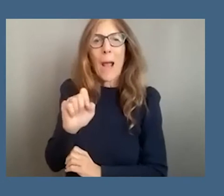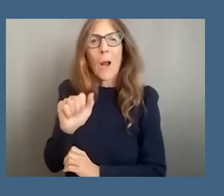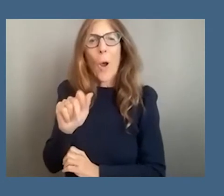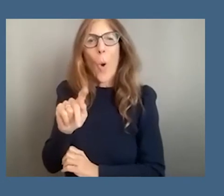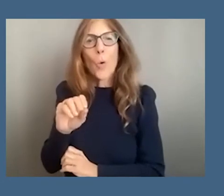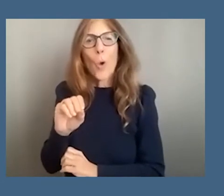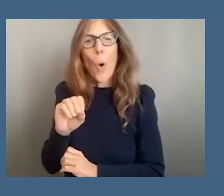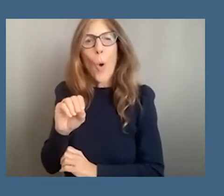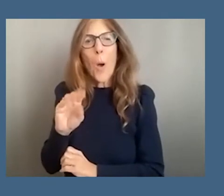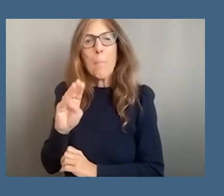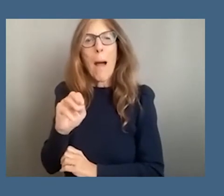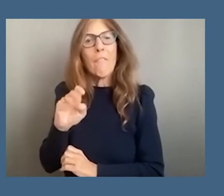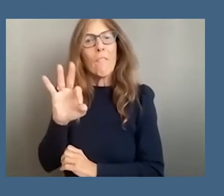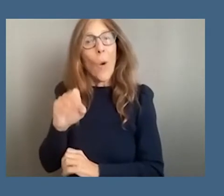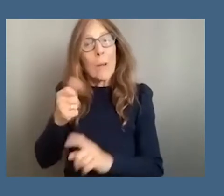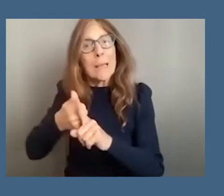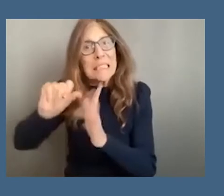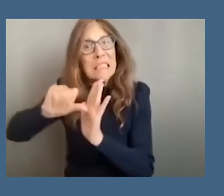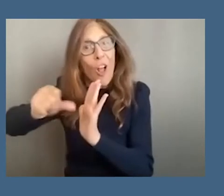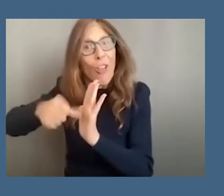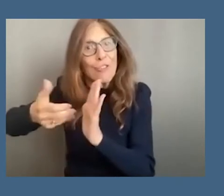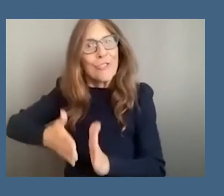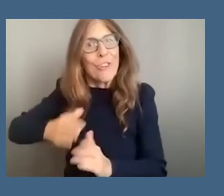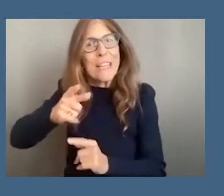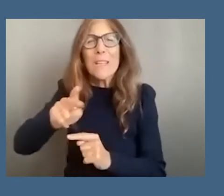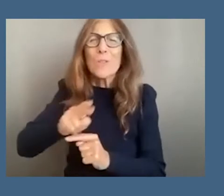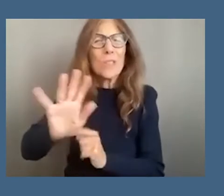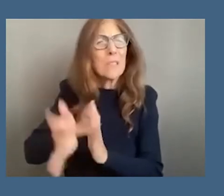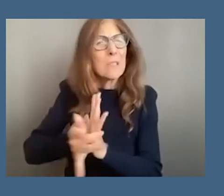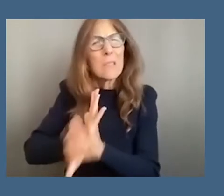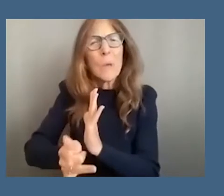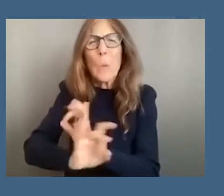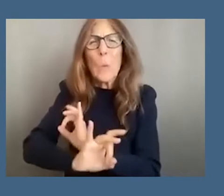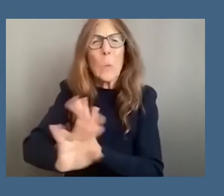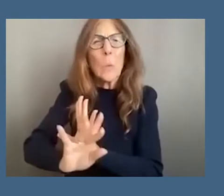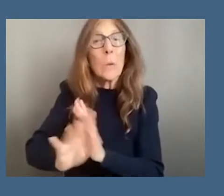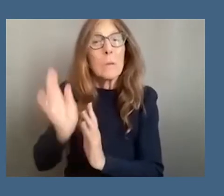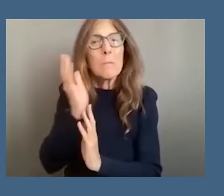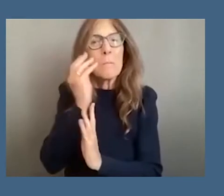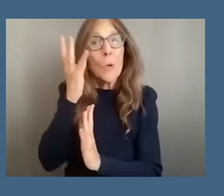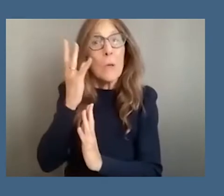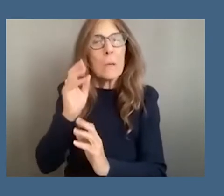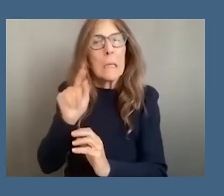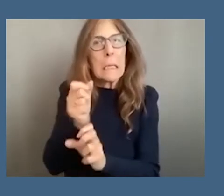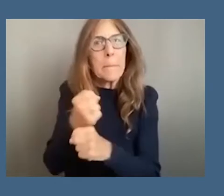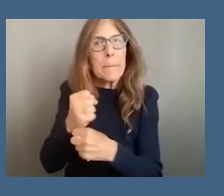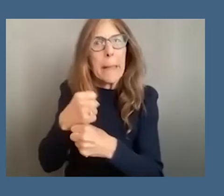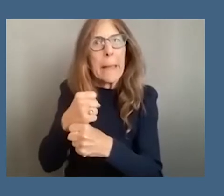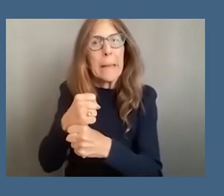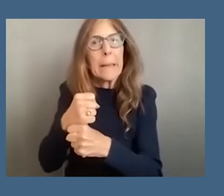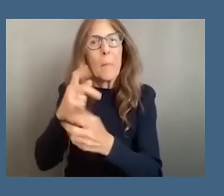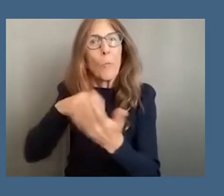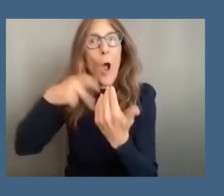sculptor uh who uses his skills in such brilliant ways to create projects that